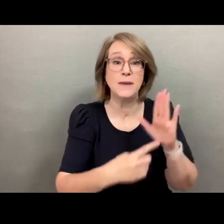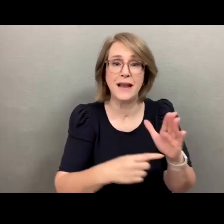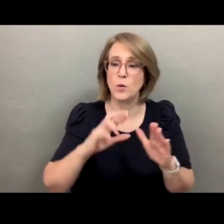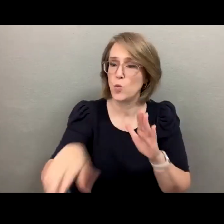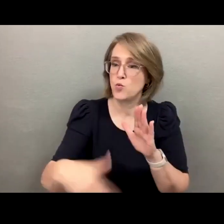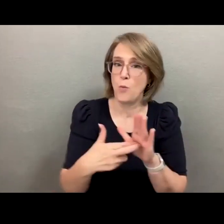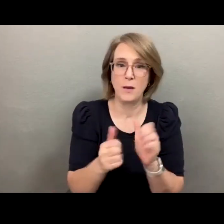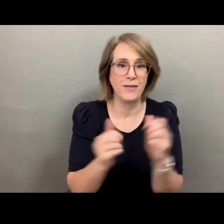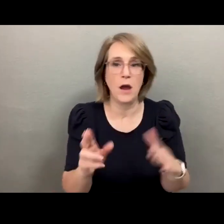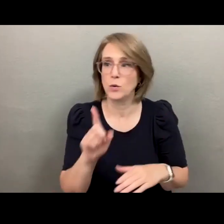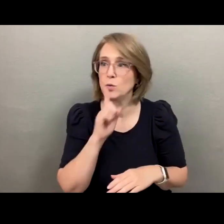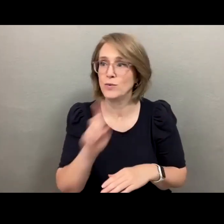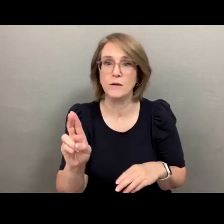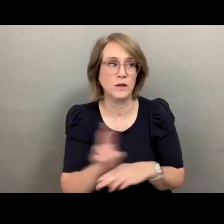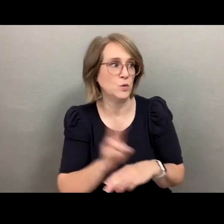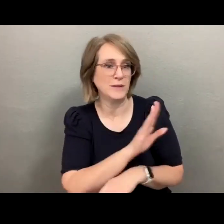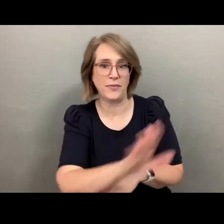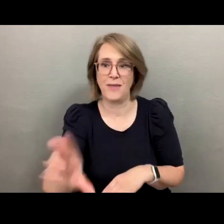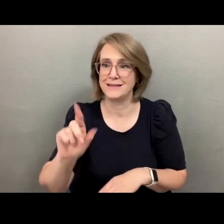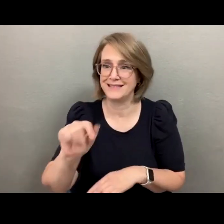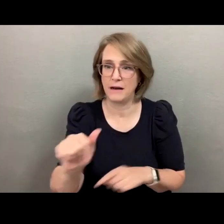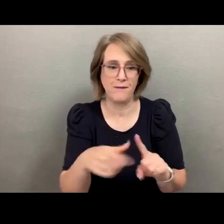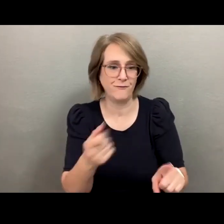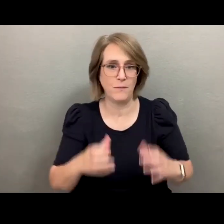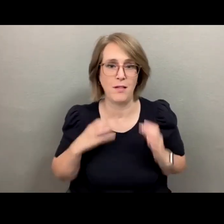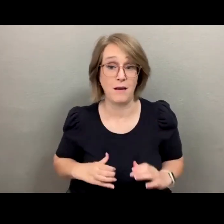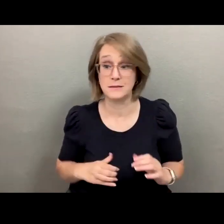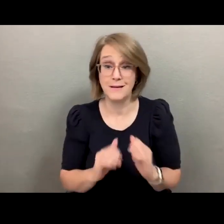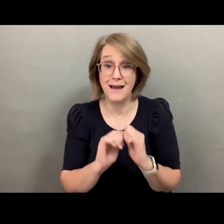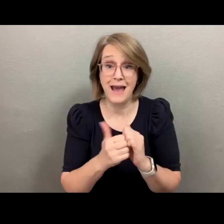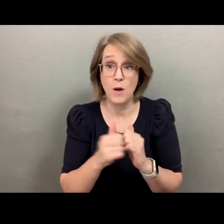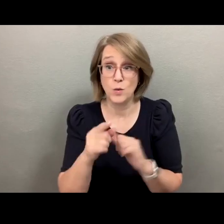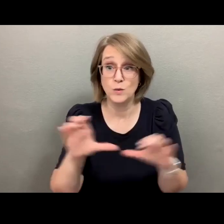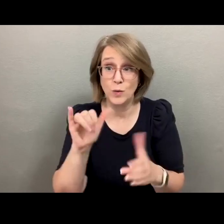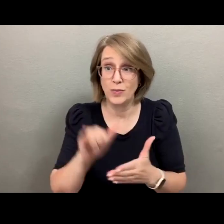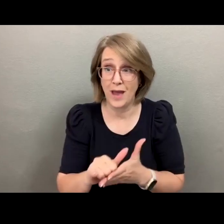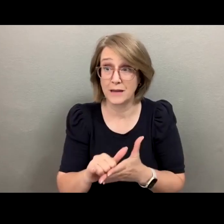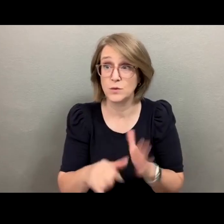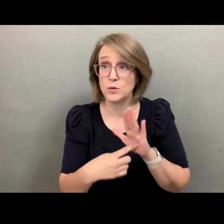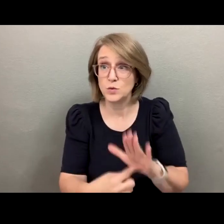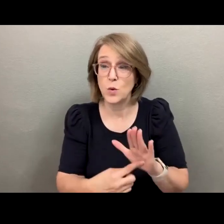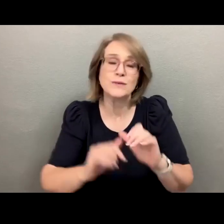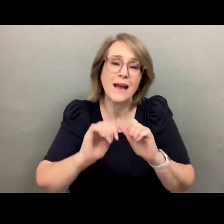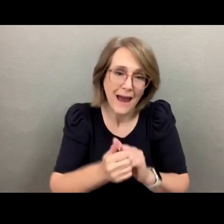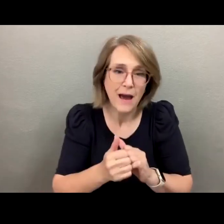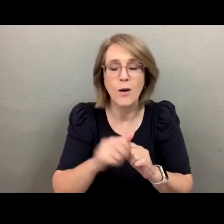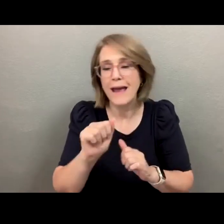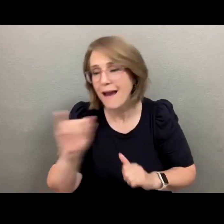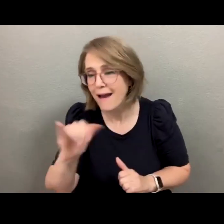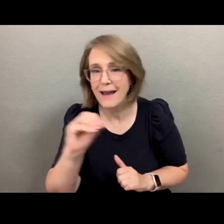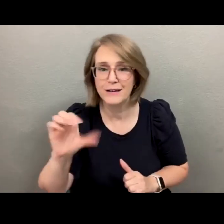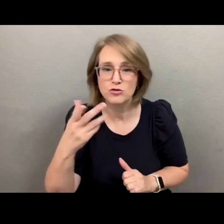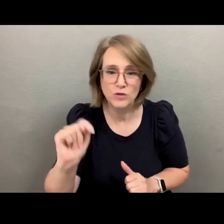using real client data. And the way you would do that actually illustrates a lot about how AI and chat GPT works,